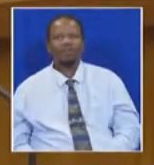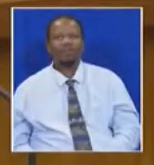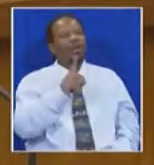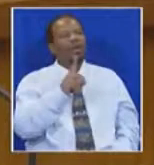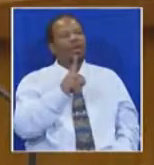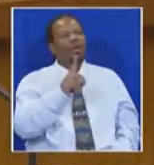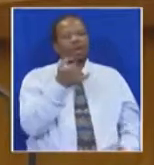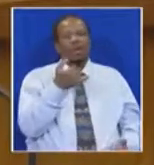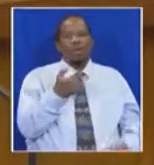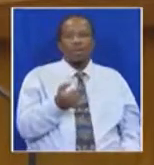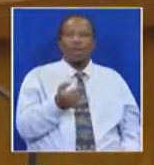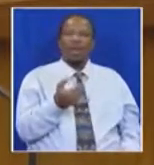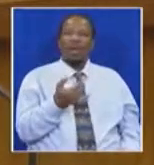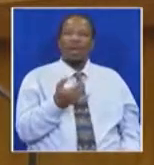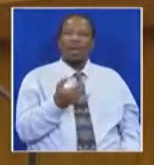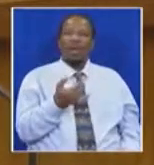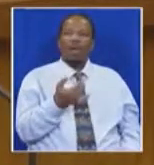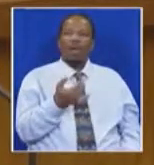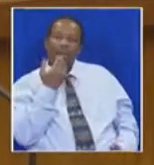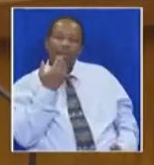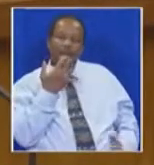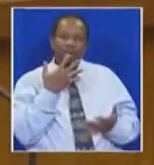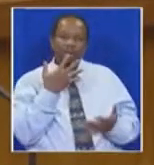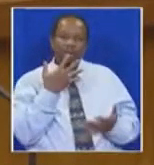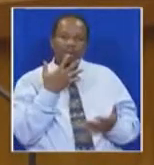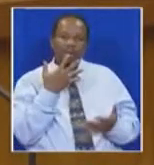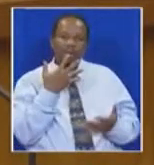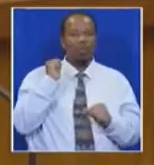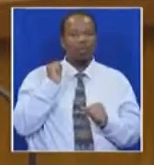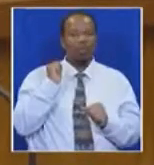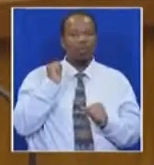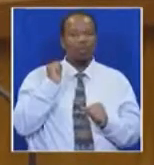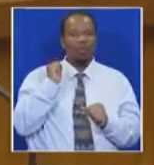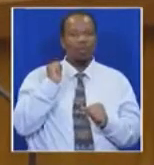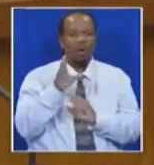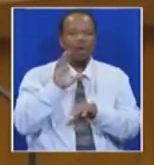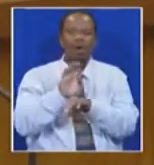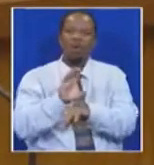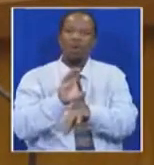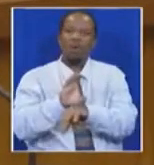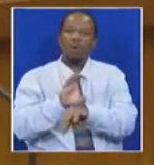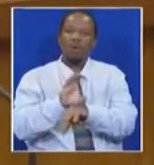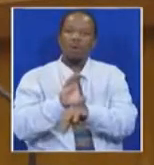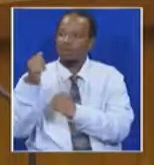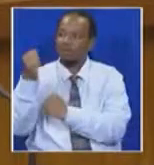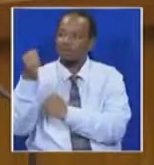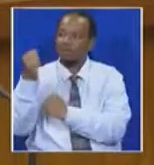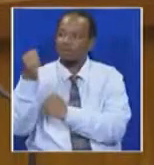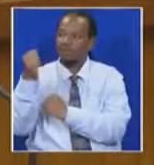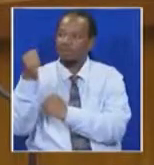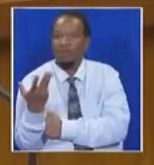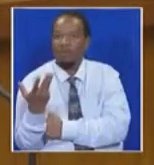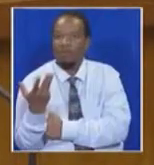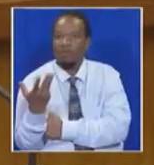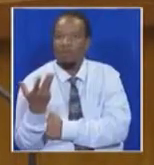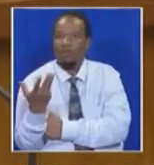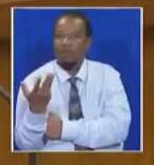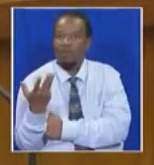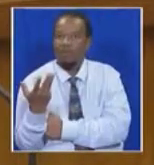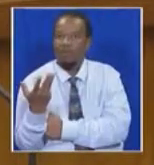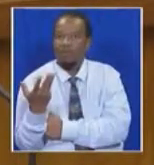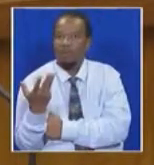behind the worrying, breaking and theft of computers from the Office of the Chief Justice. But what is clear is that the judiciary